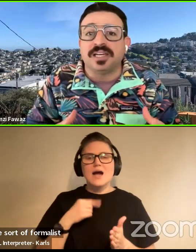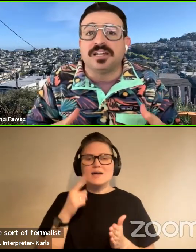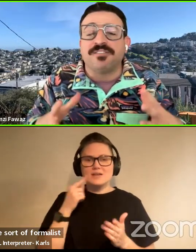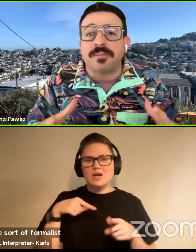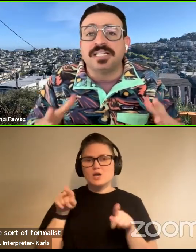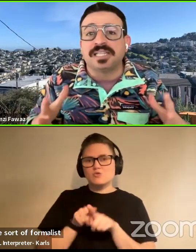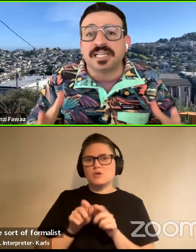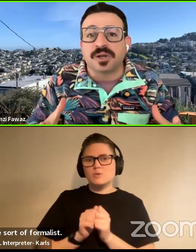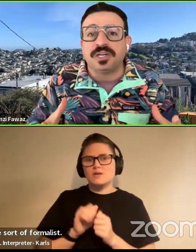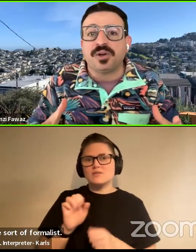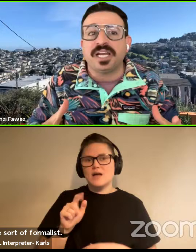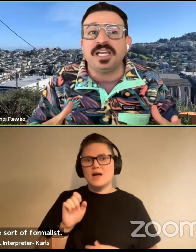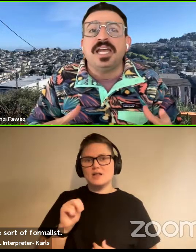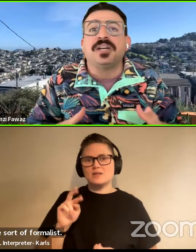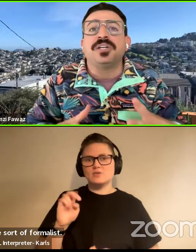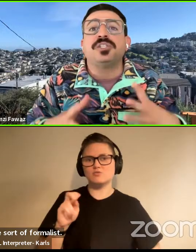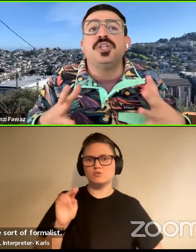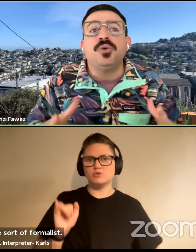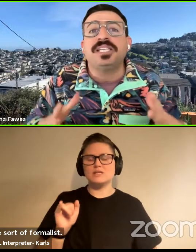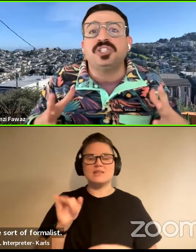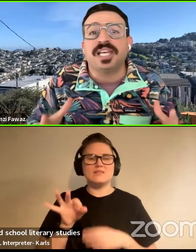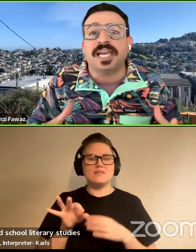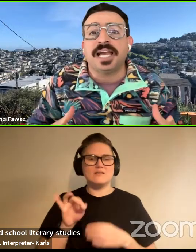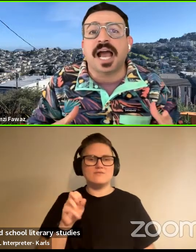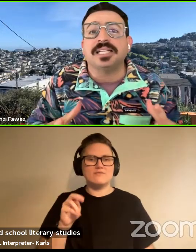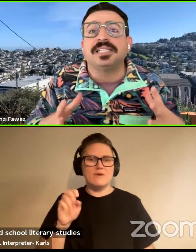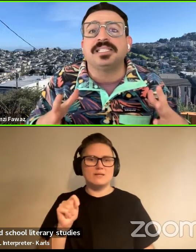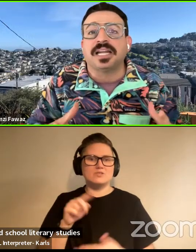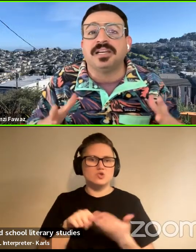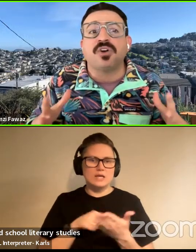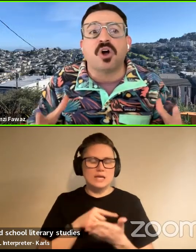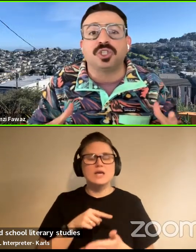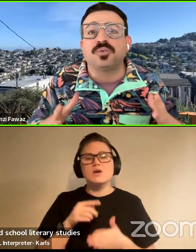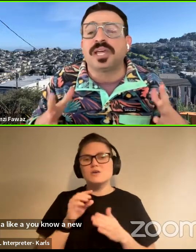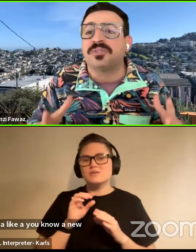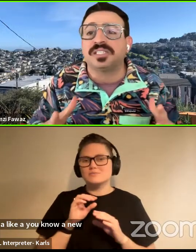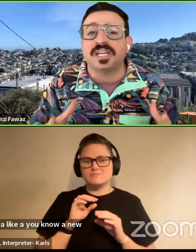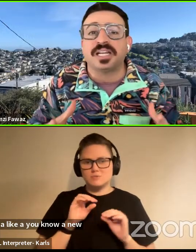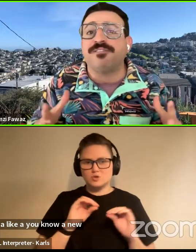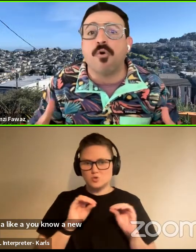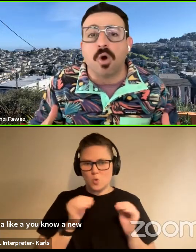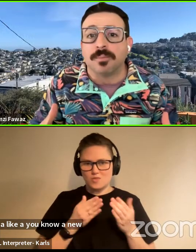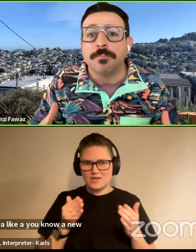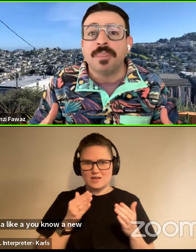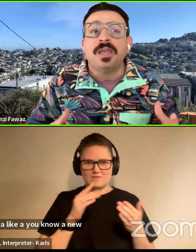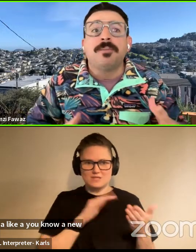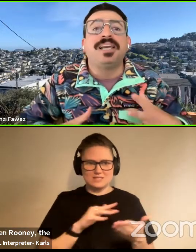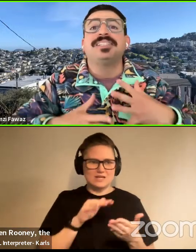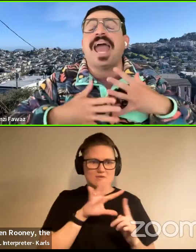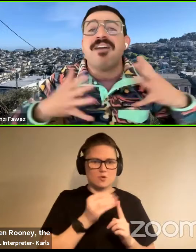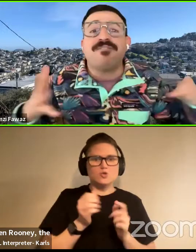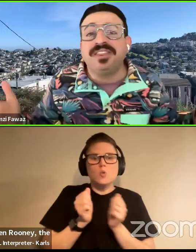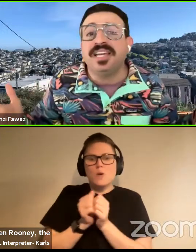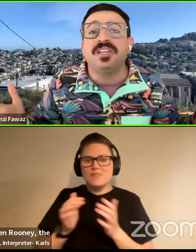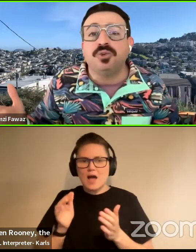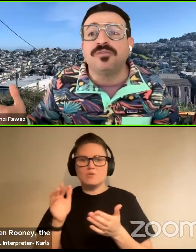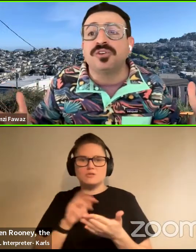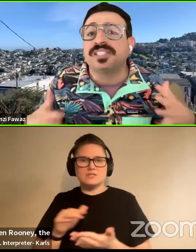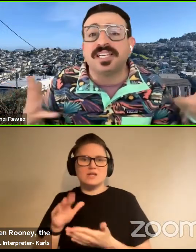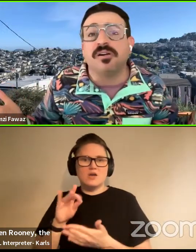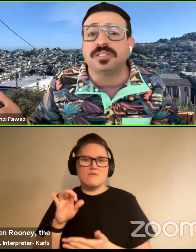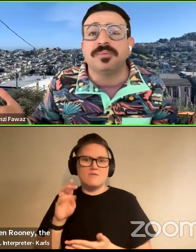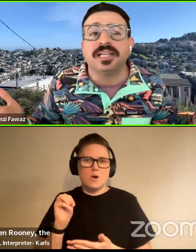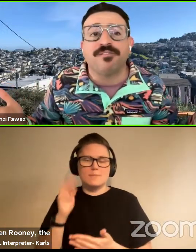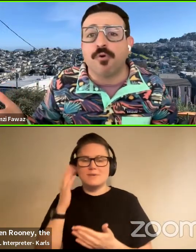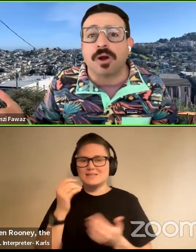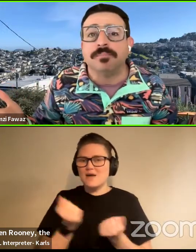Ellen Rooney, the, the feminist literary critic. There is no such thing as the study of culture without the study of form, because everything in the